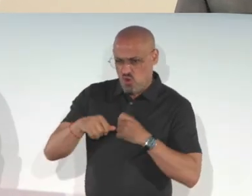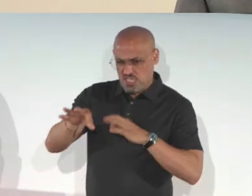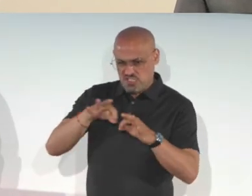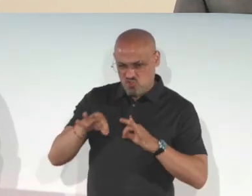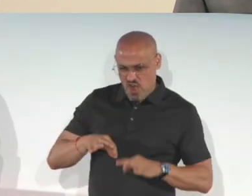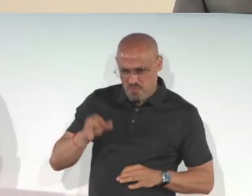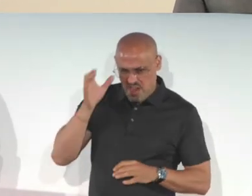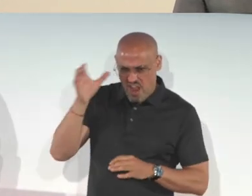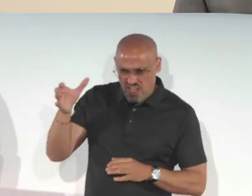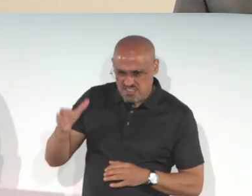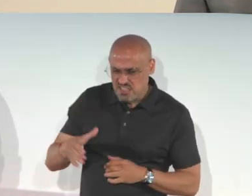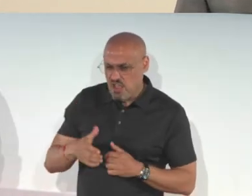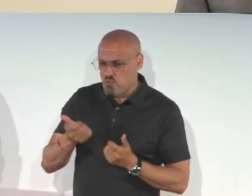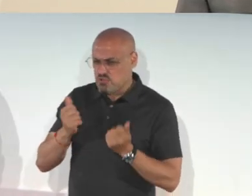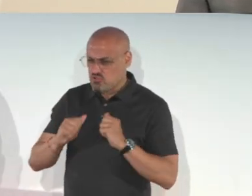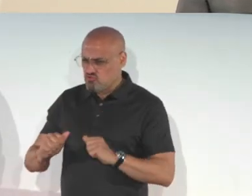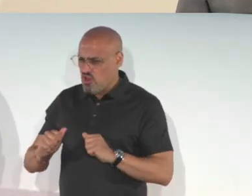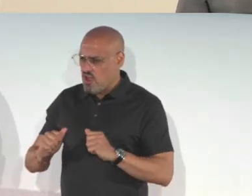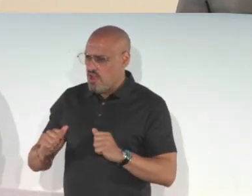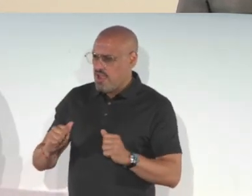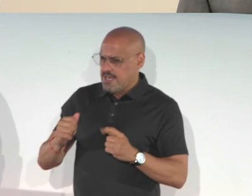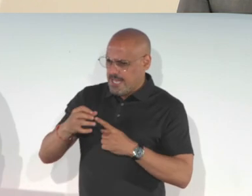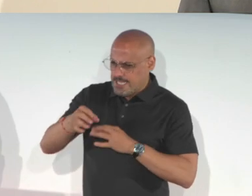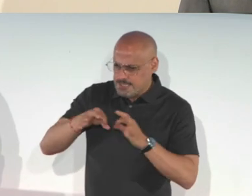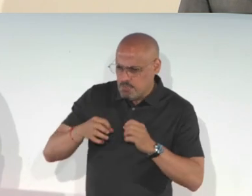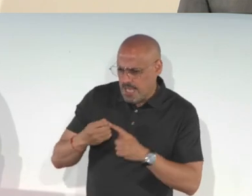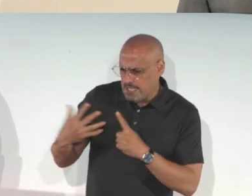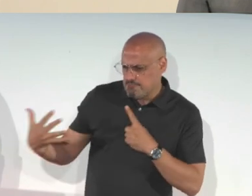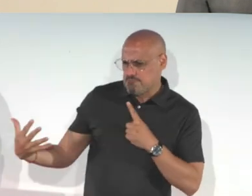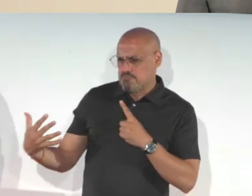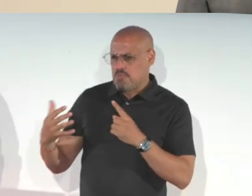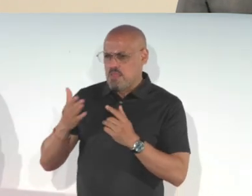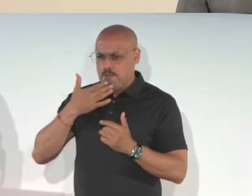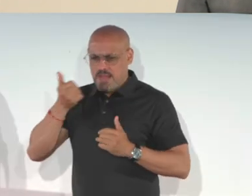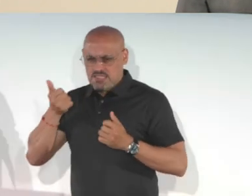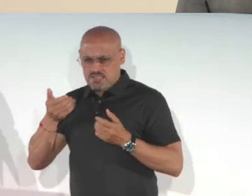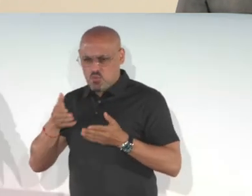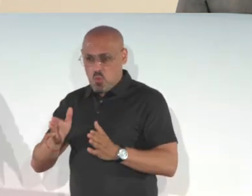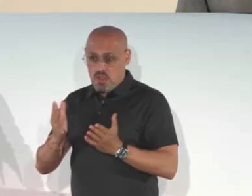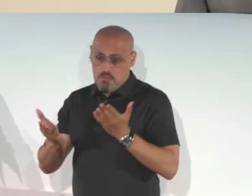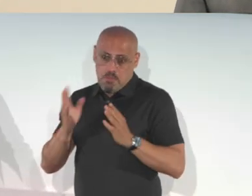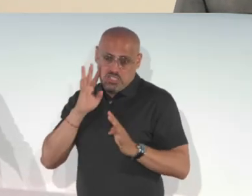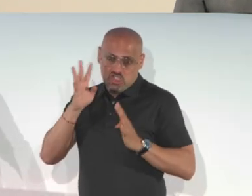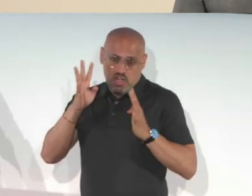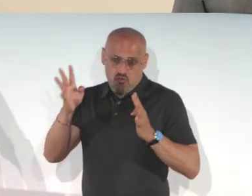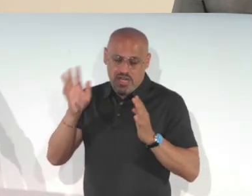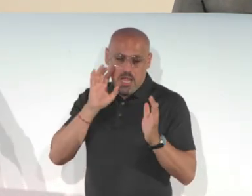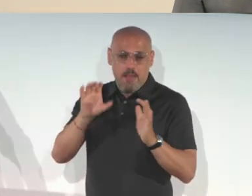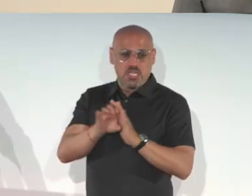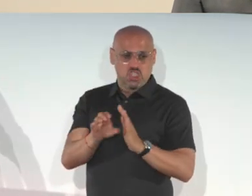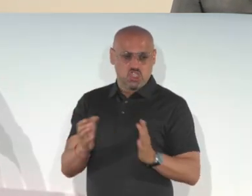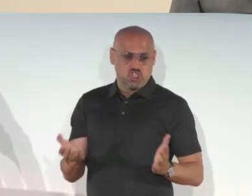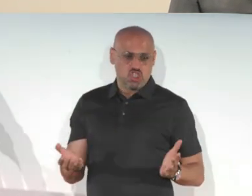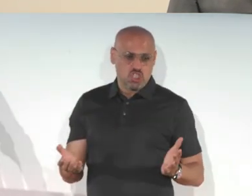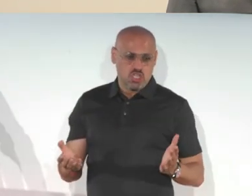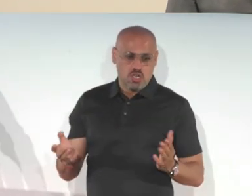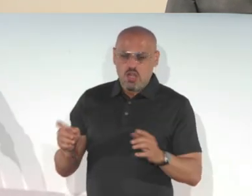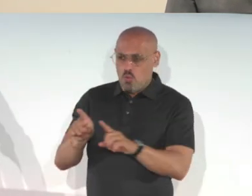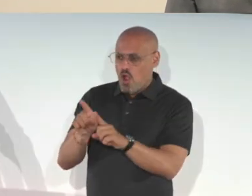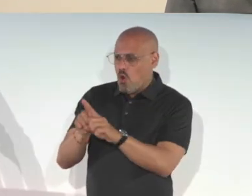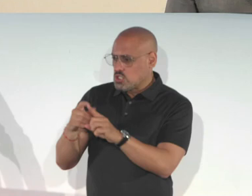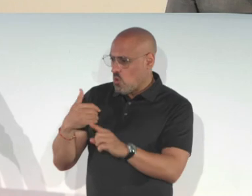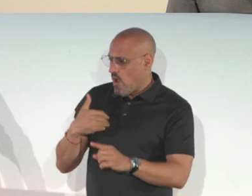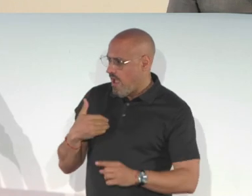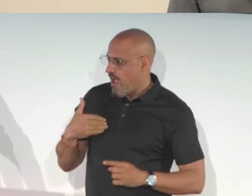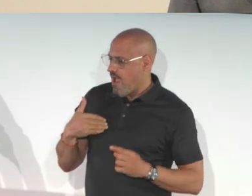and to work even on for us on our training. We try to describe a concept and we will try to to